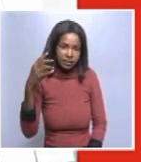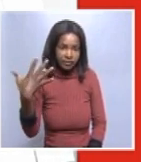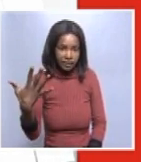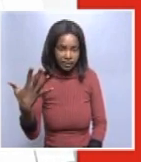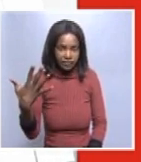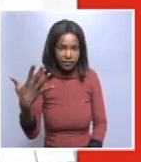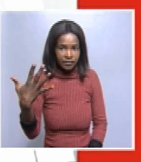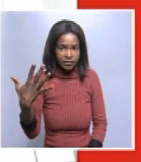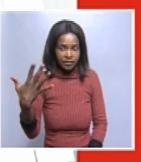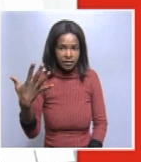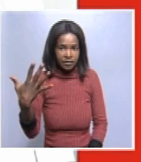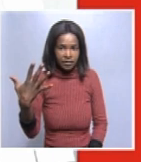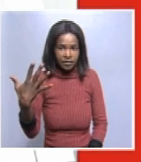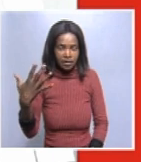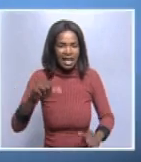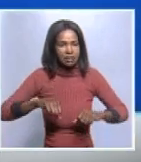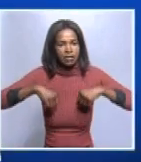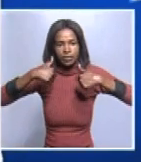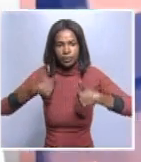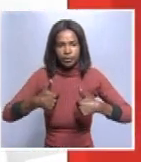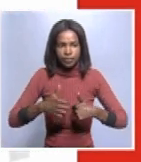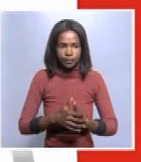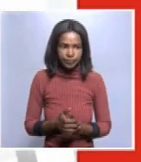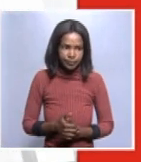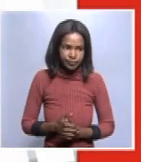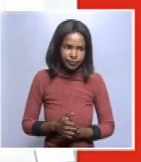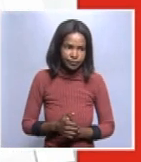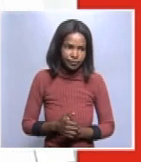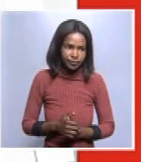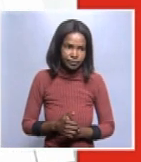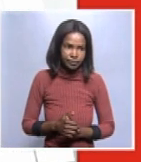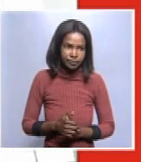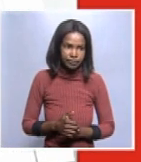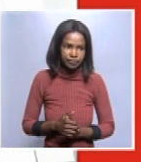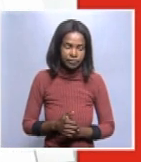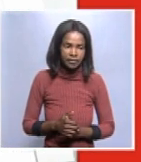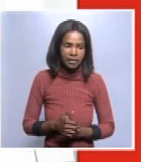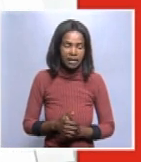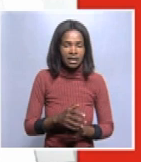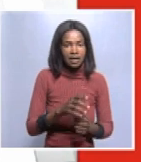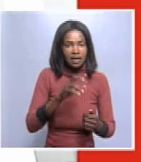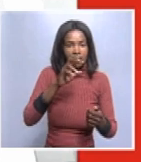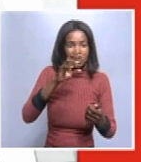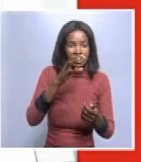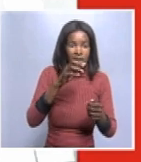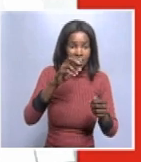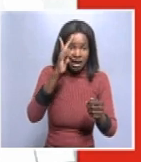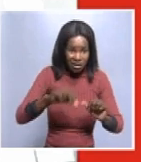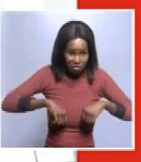having been recovered, representing a 93